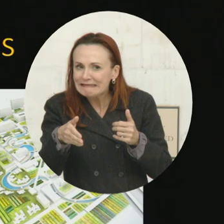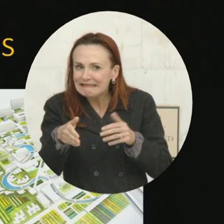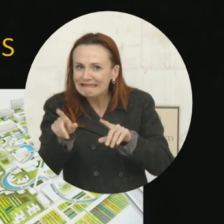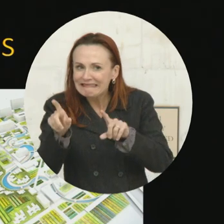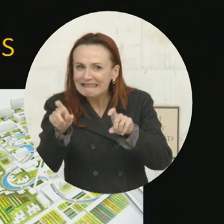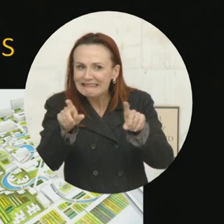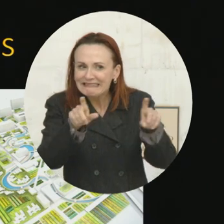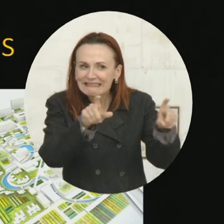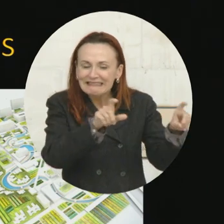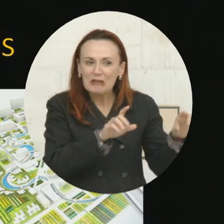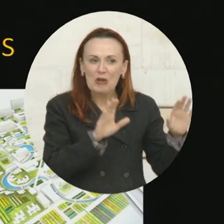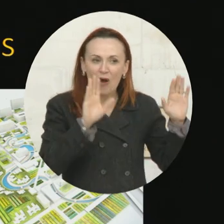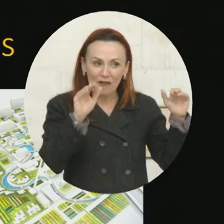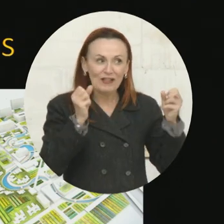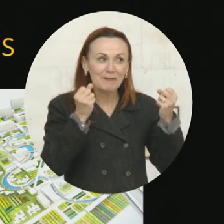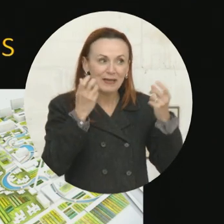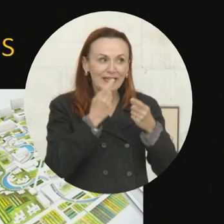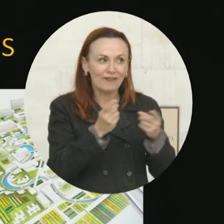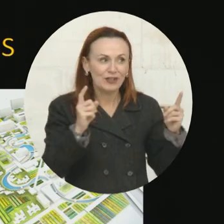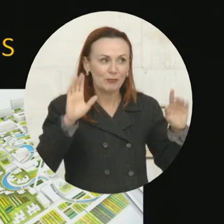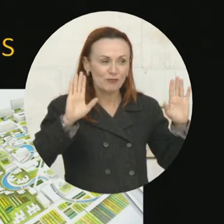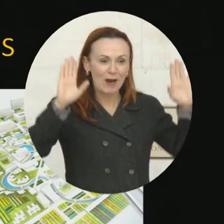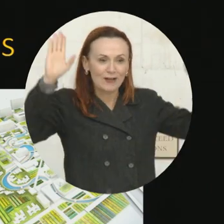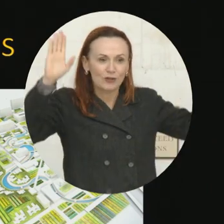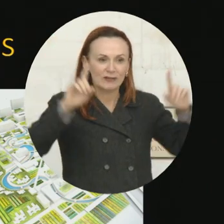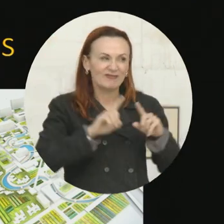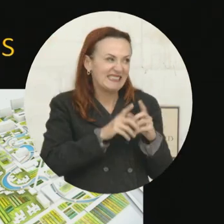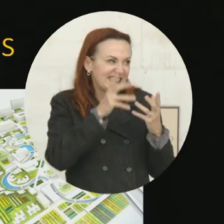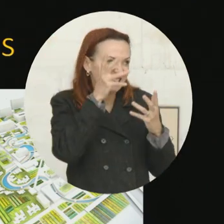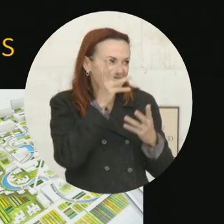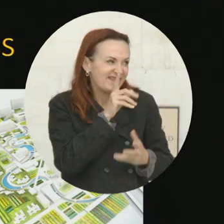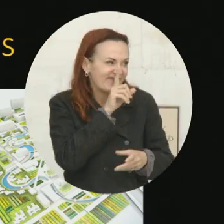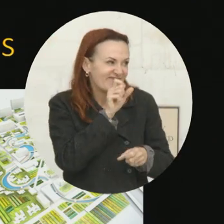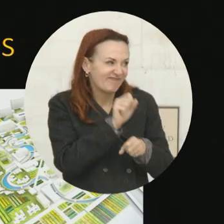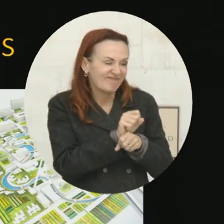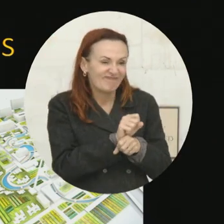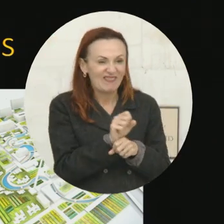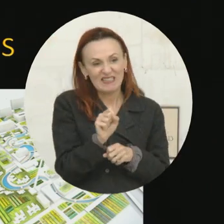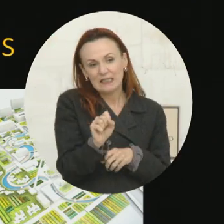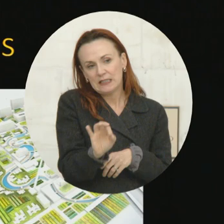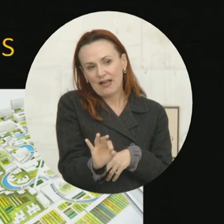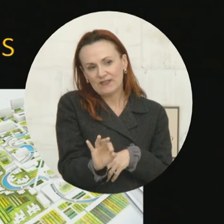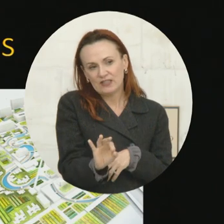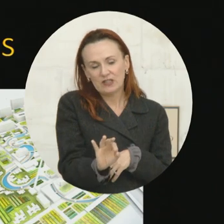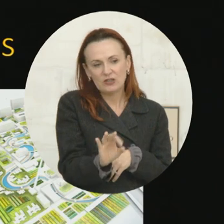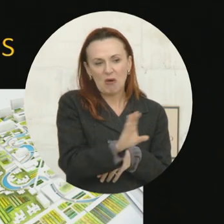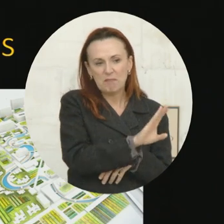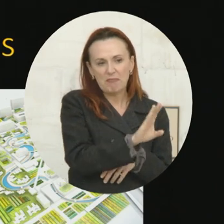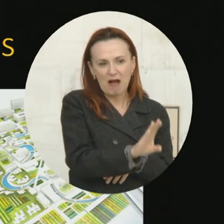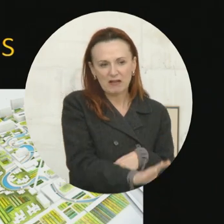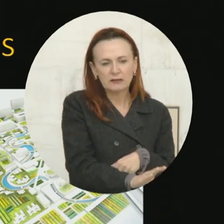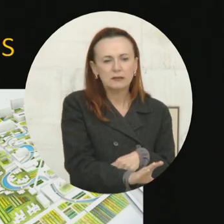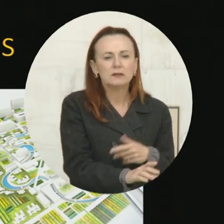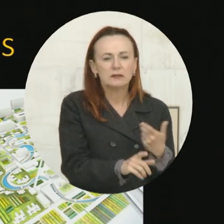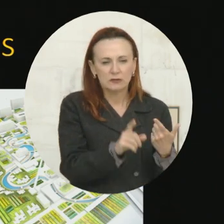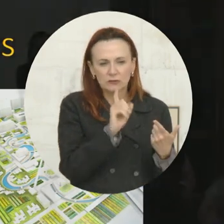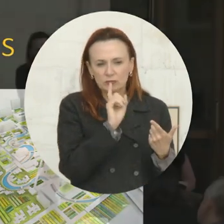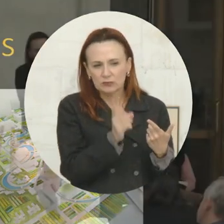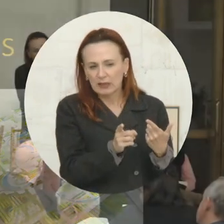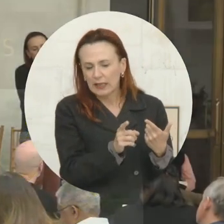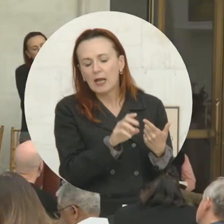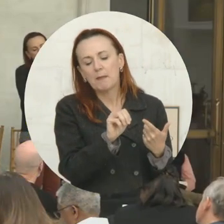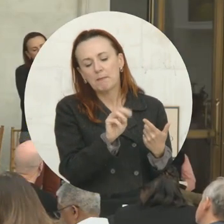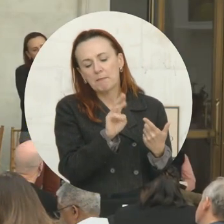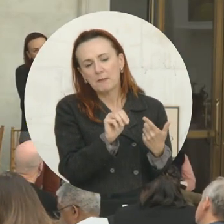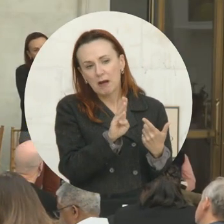a lot of you would raise your hands, I hope. But the sad reality is in San Francisco and Boston and in Mumbai, less